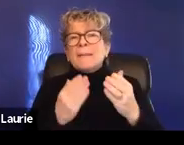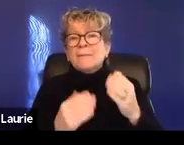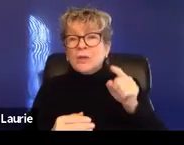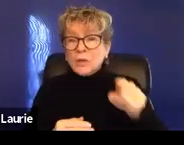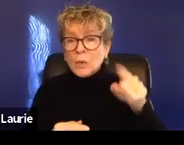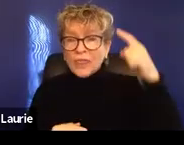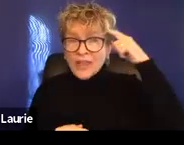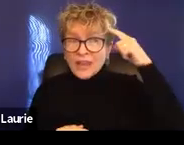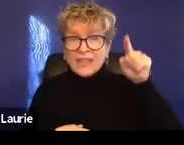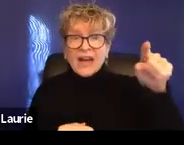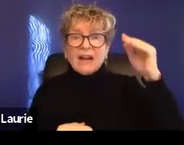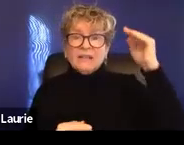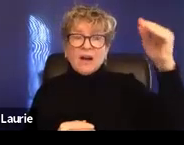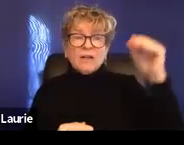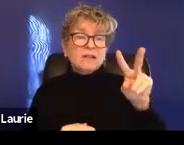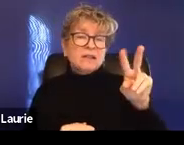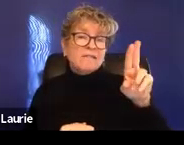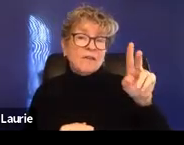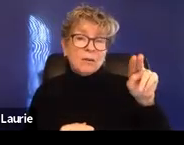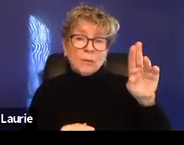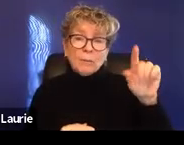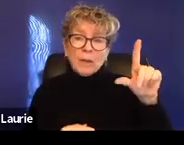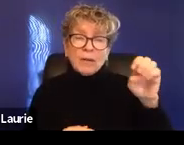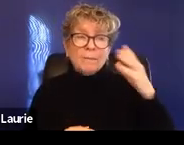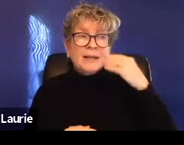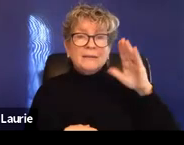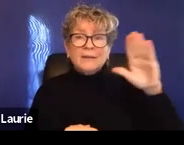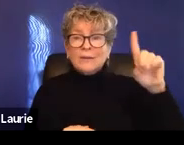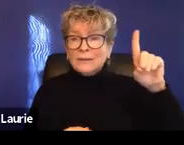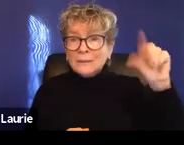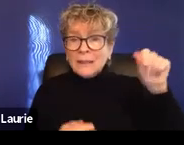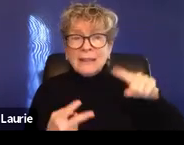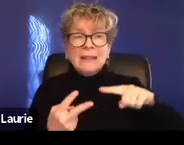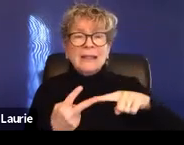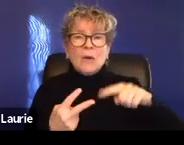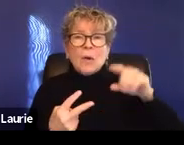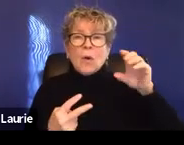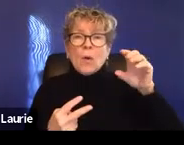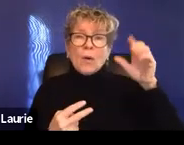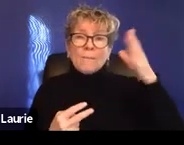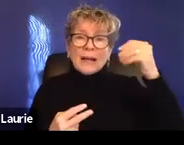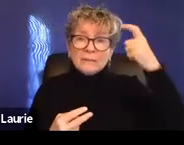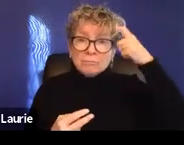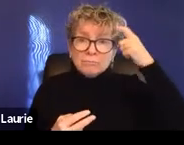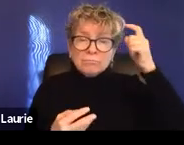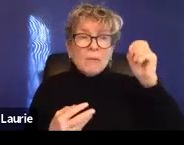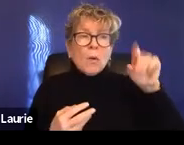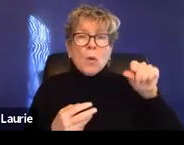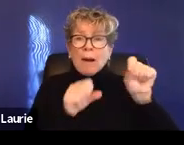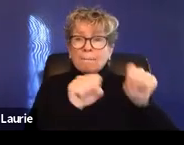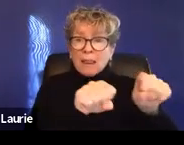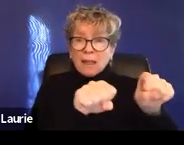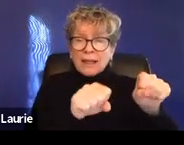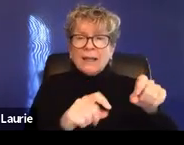vulnerable, maybe based on a disability or based on capacity or ability, but